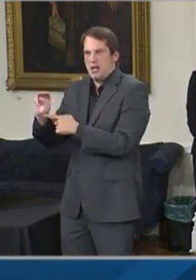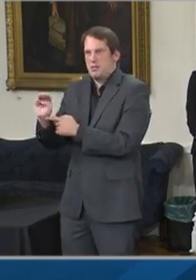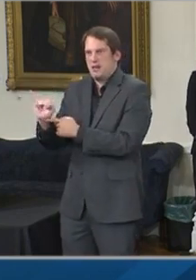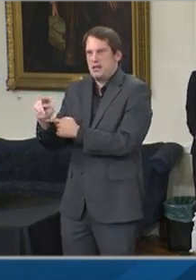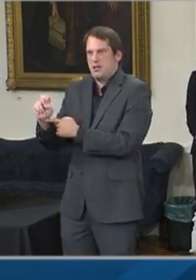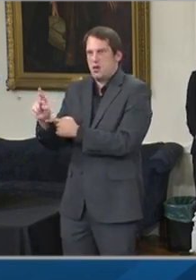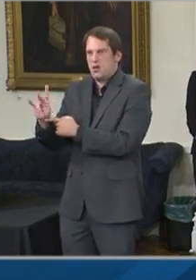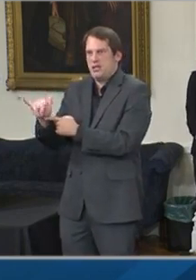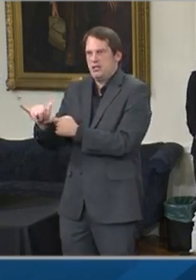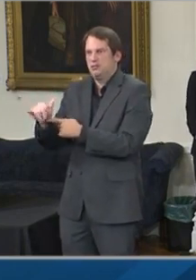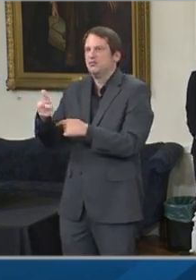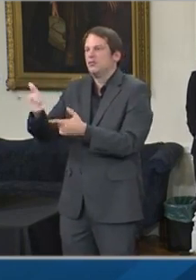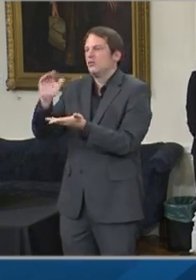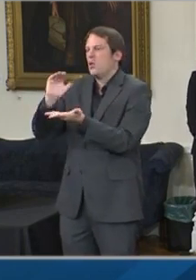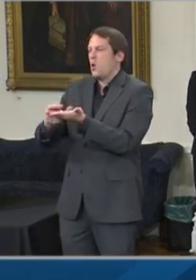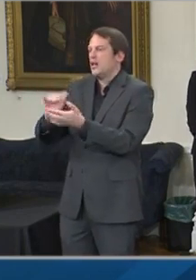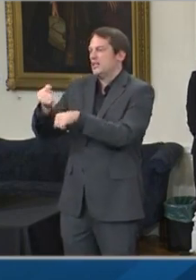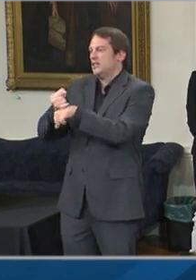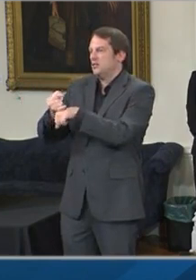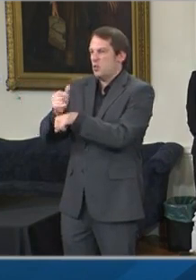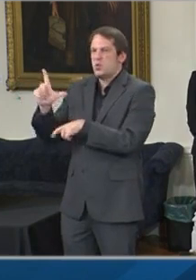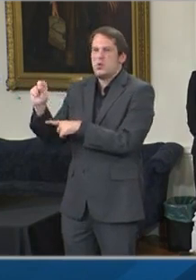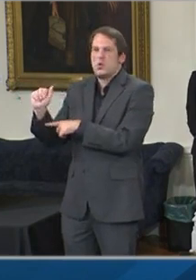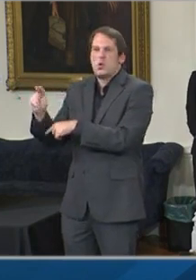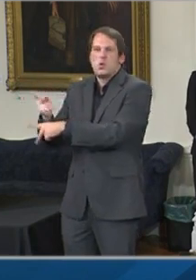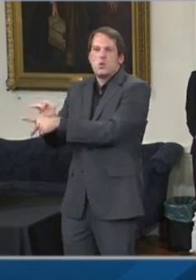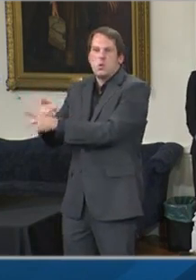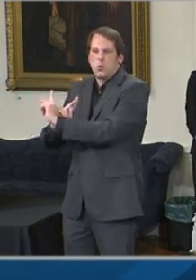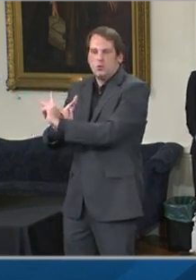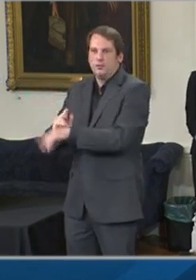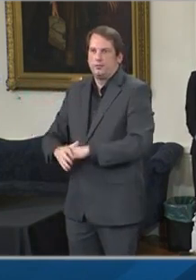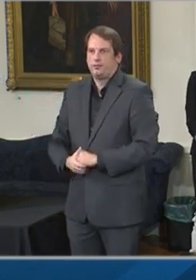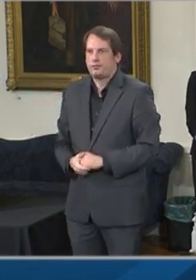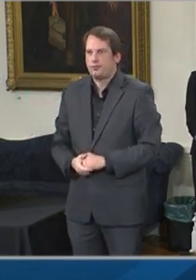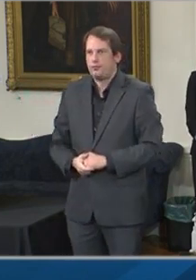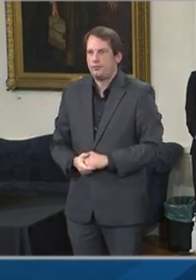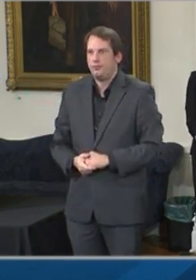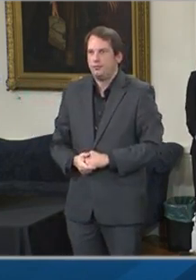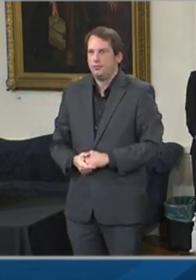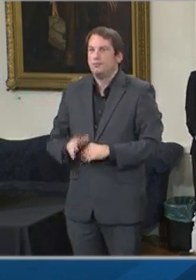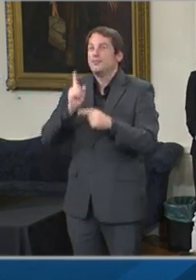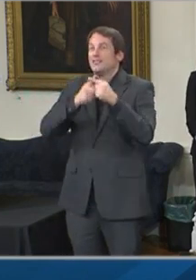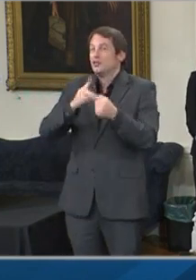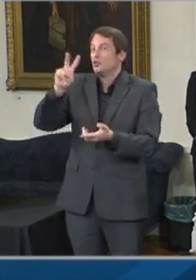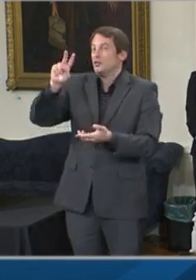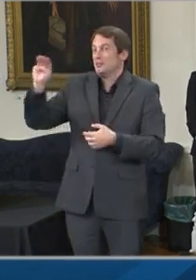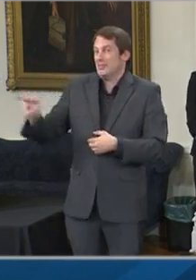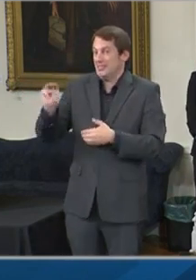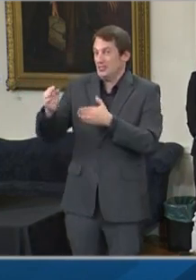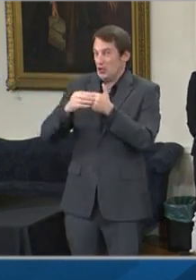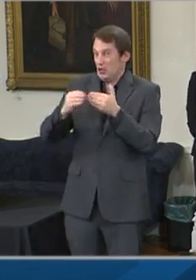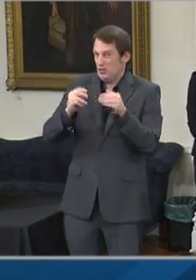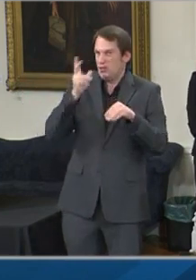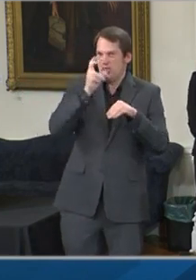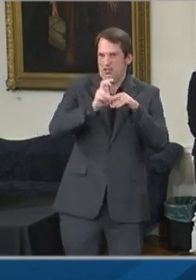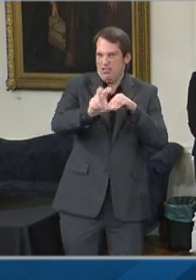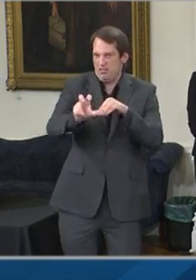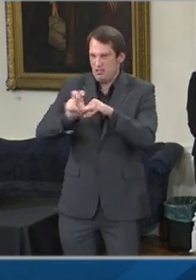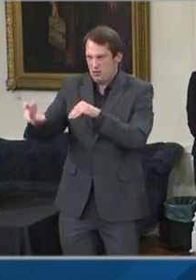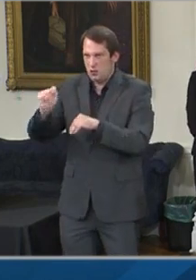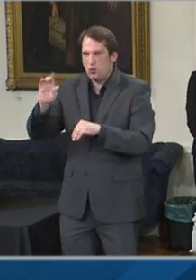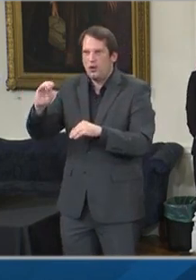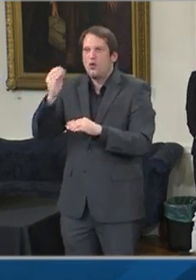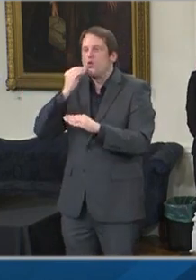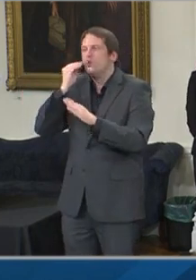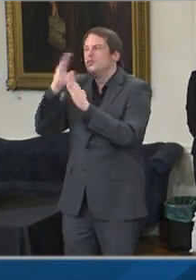economic recovery initiative will also include $2 million in additional funding to support hometown tourism efforts that